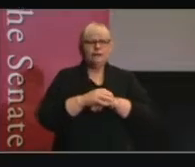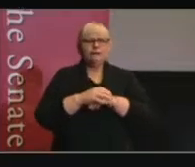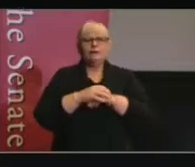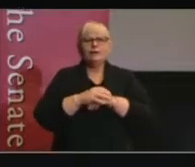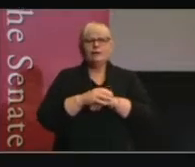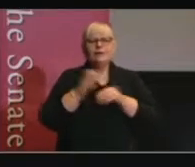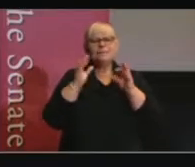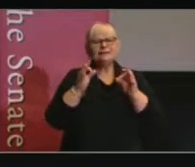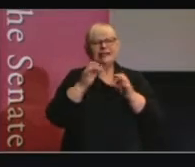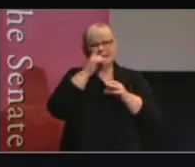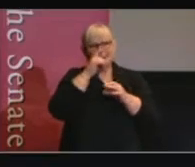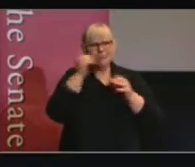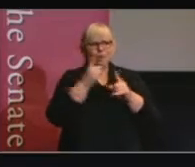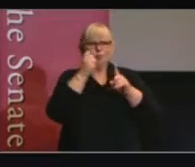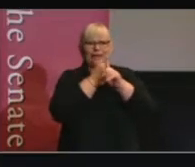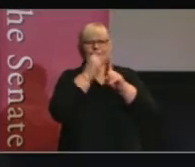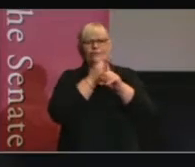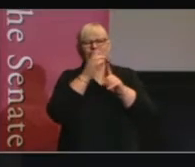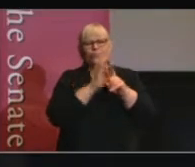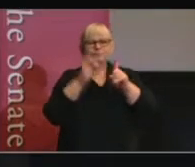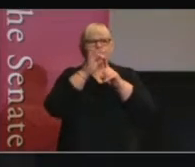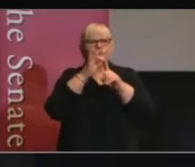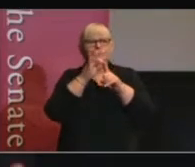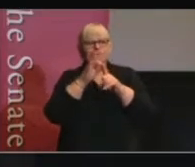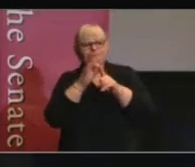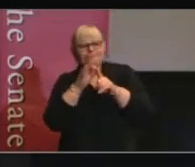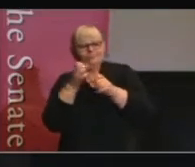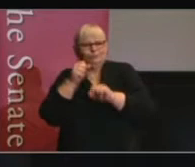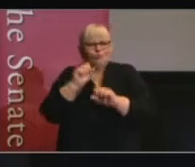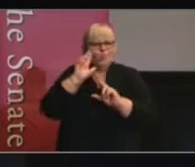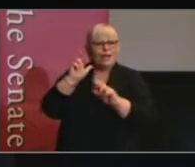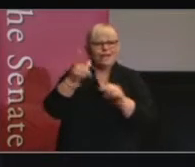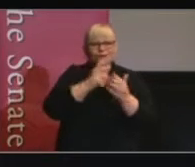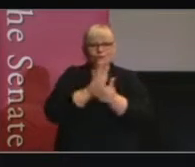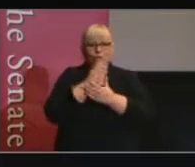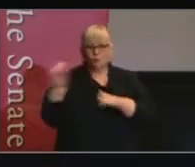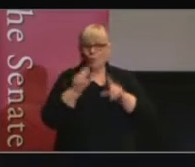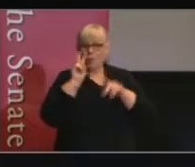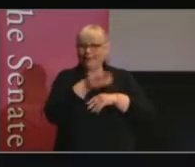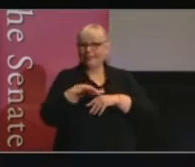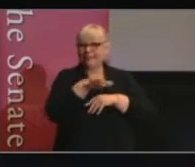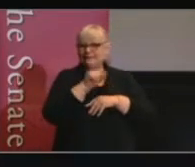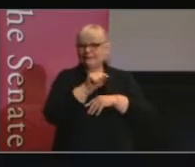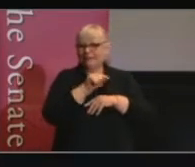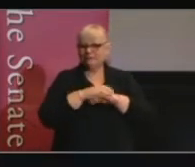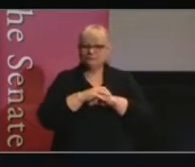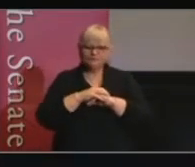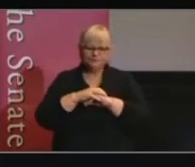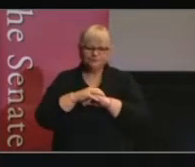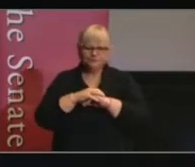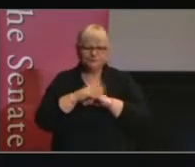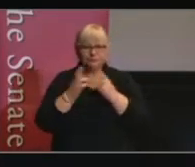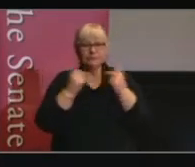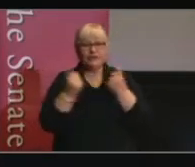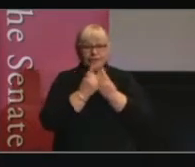particularly people that advocate for improved protection of rights should be looking at this space. The other finding is that